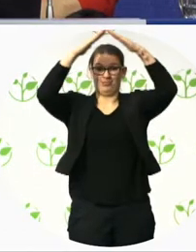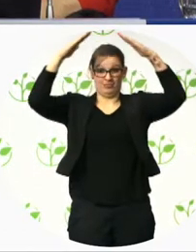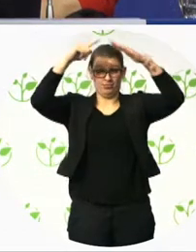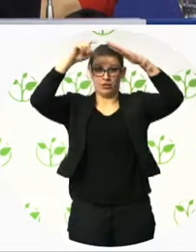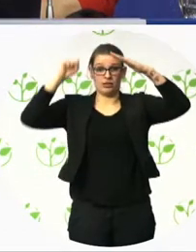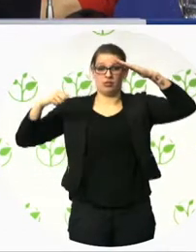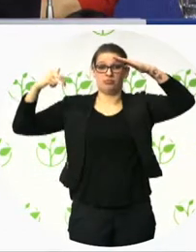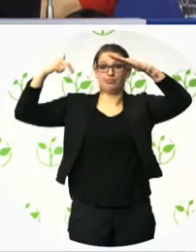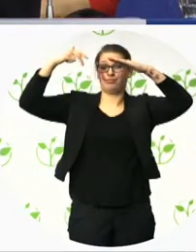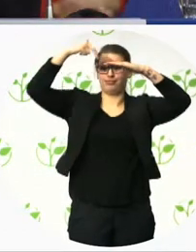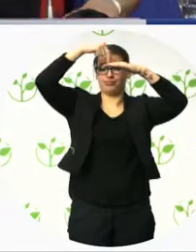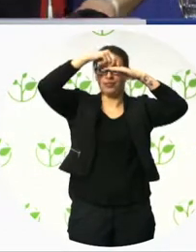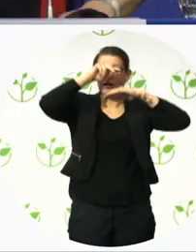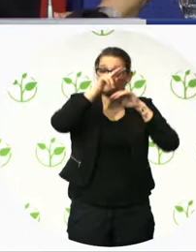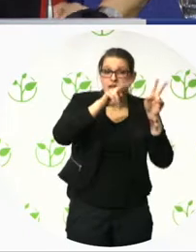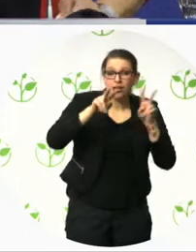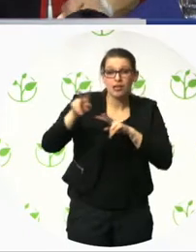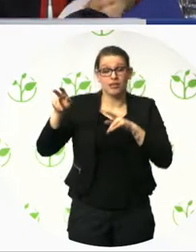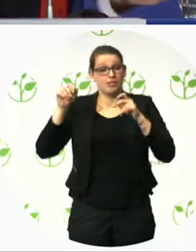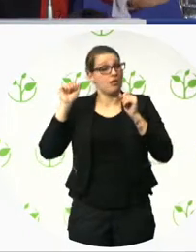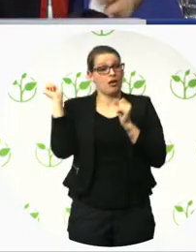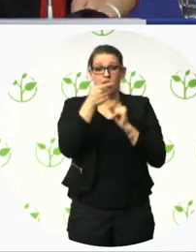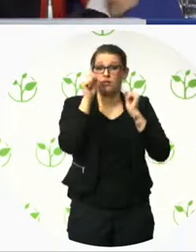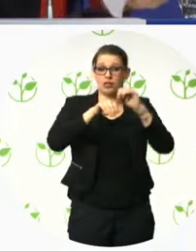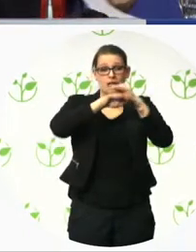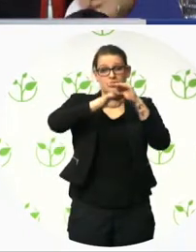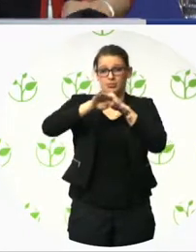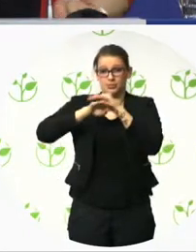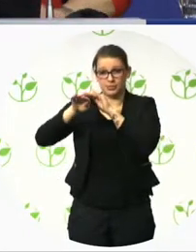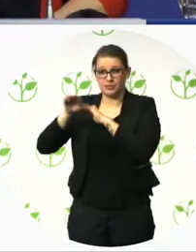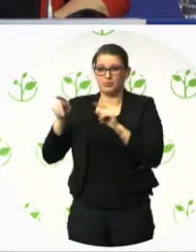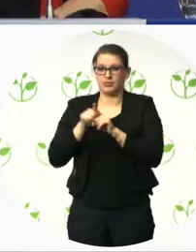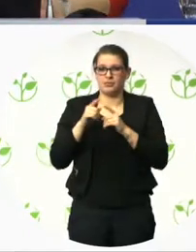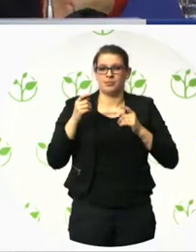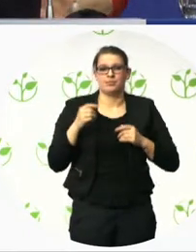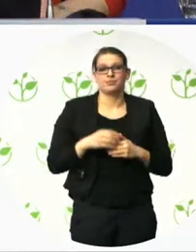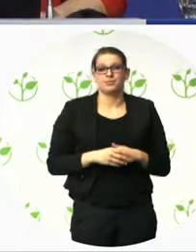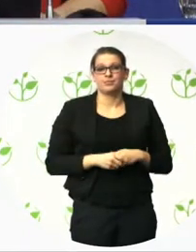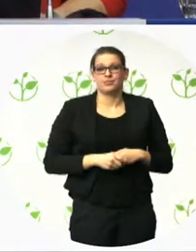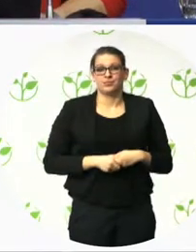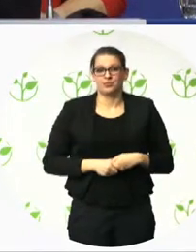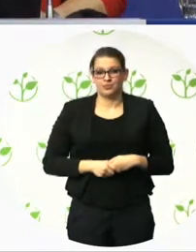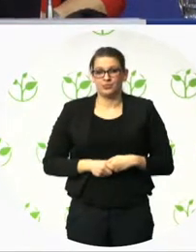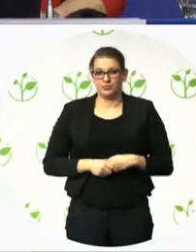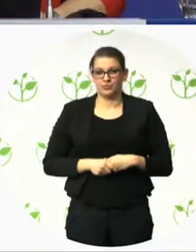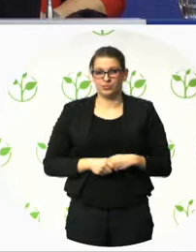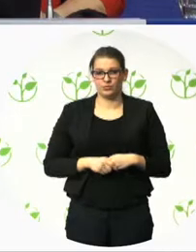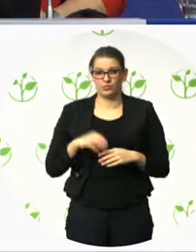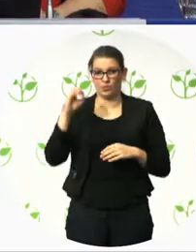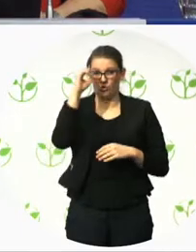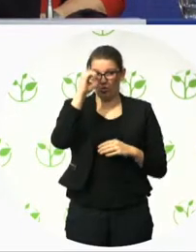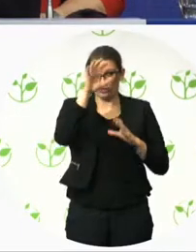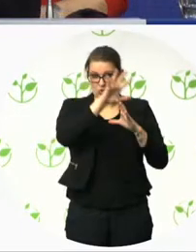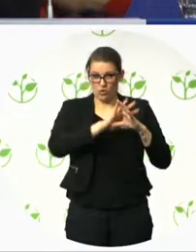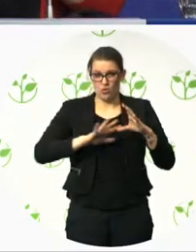The city of Oslo is, the people are very happy when they can go